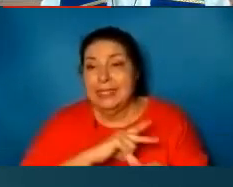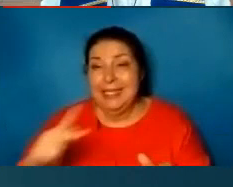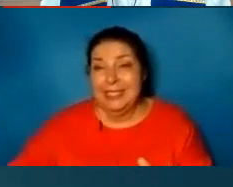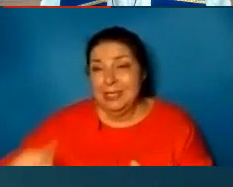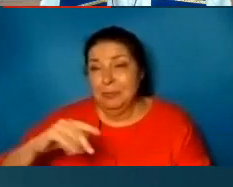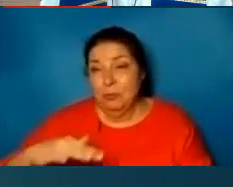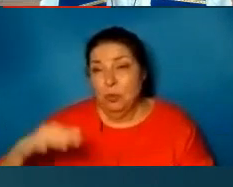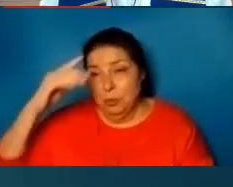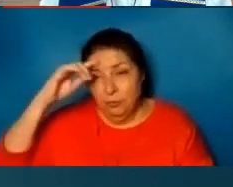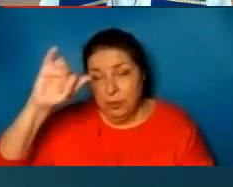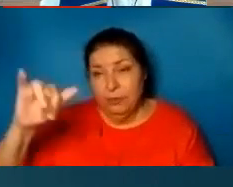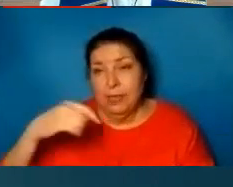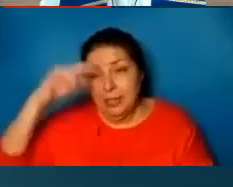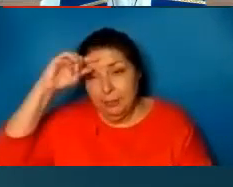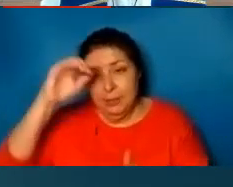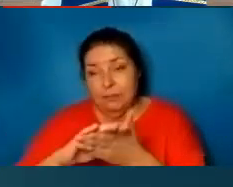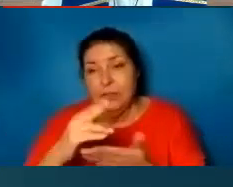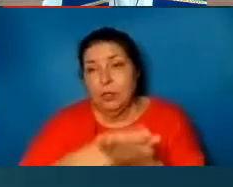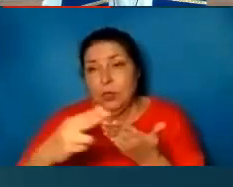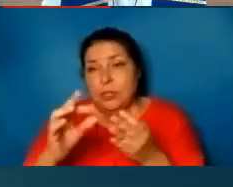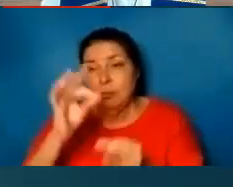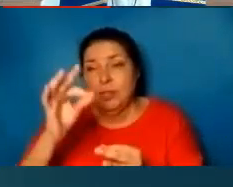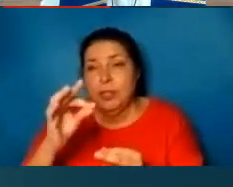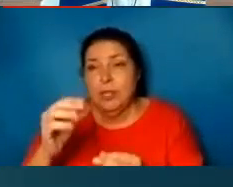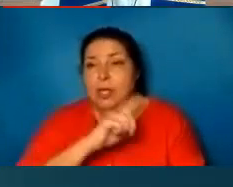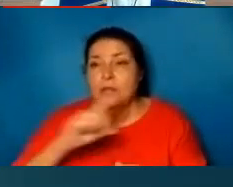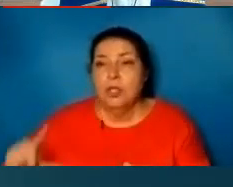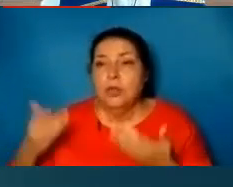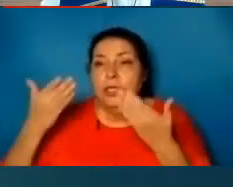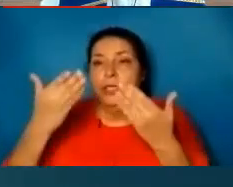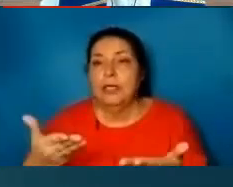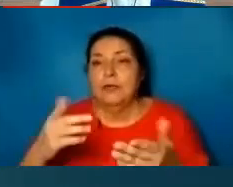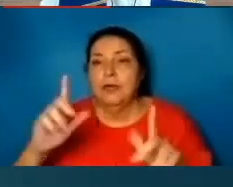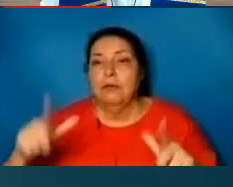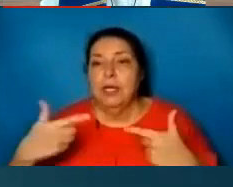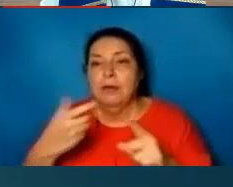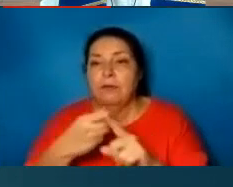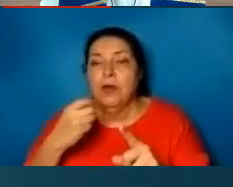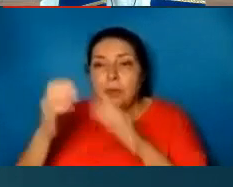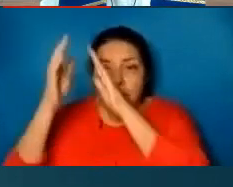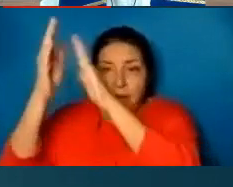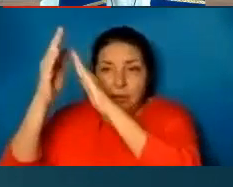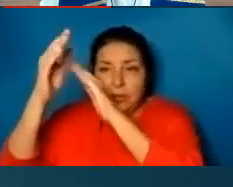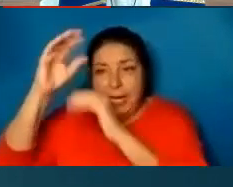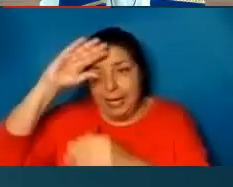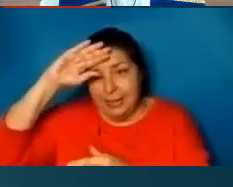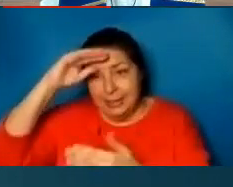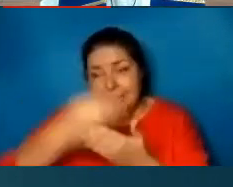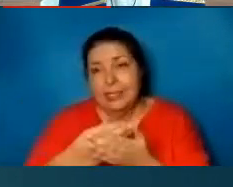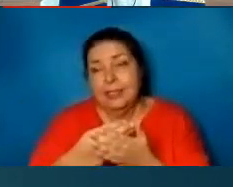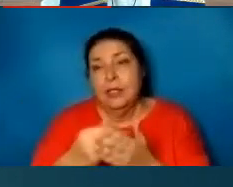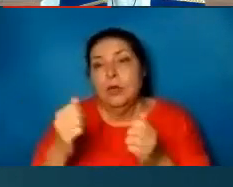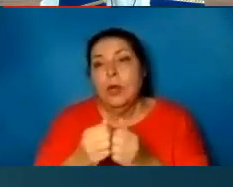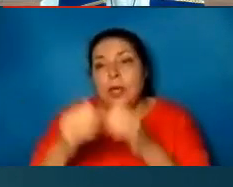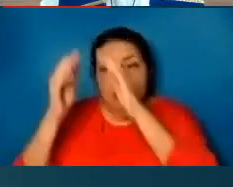I believe in the Holy Spirit, the Lord and giver of life, who proceeds from the Father and the Son, who with